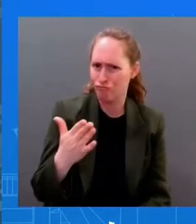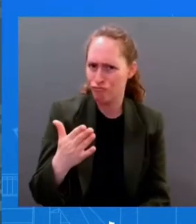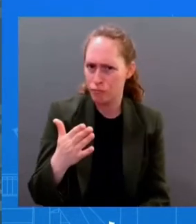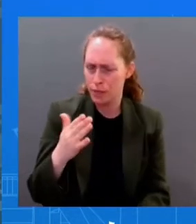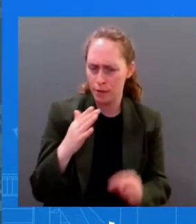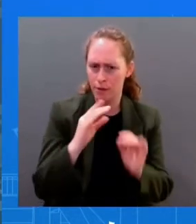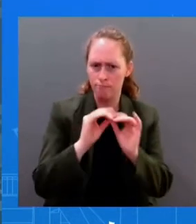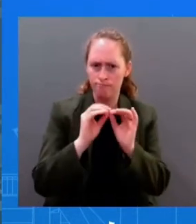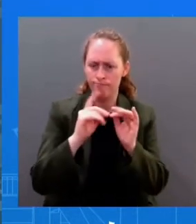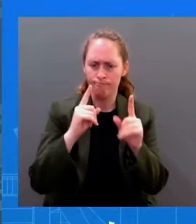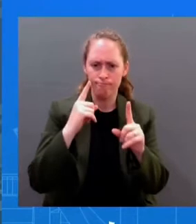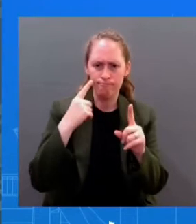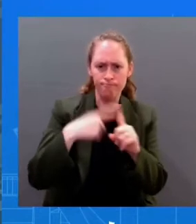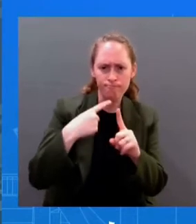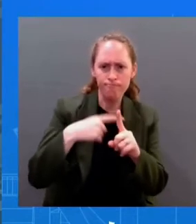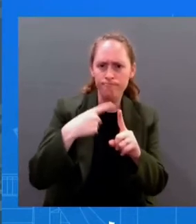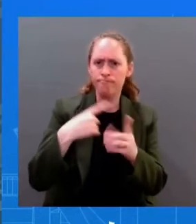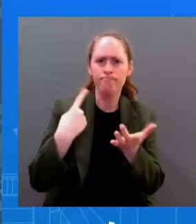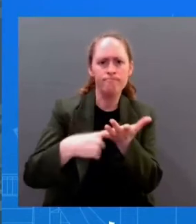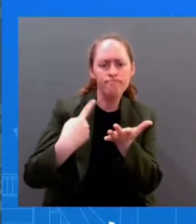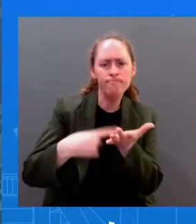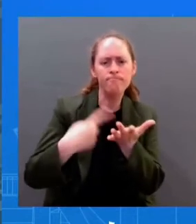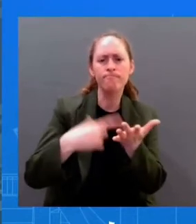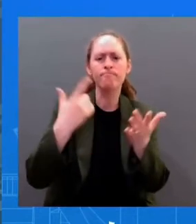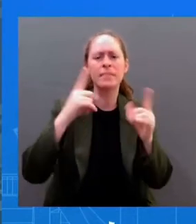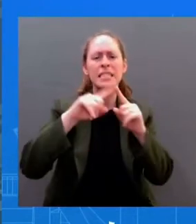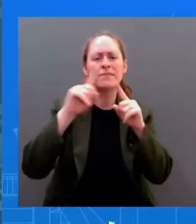as well as key issues in U.S.-China relations.